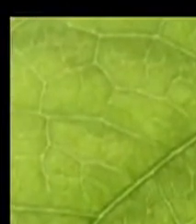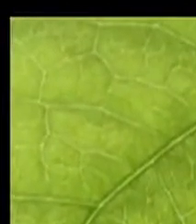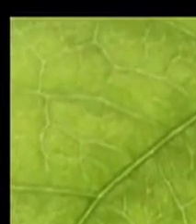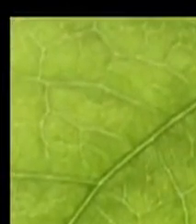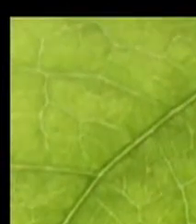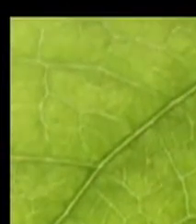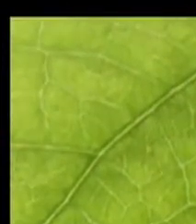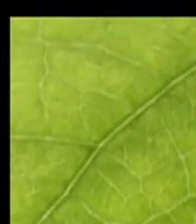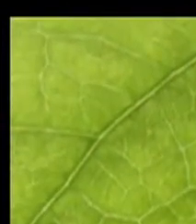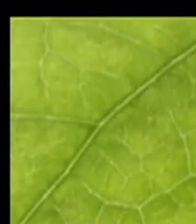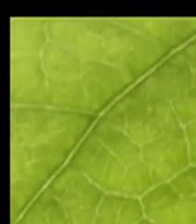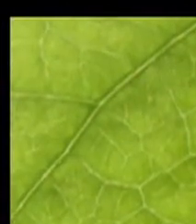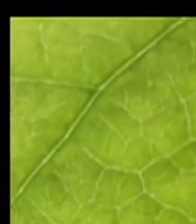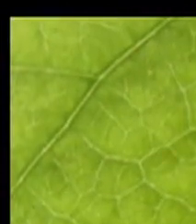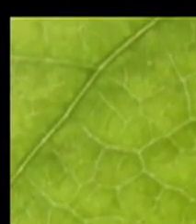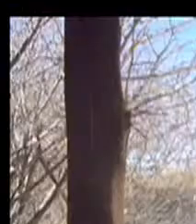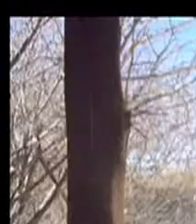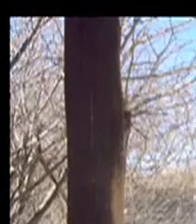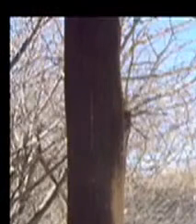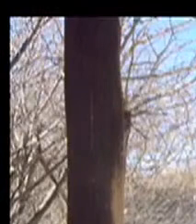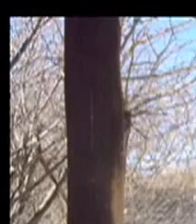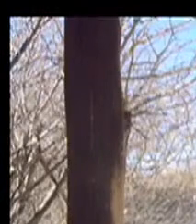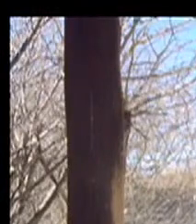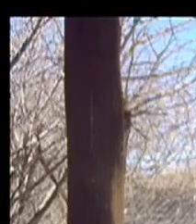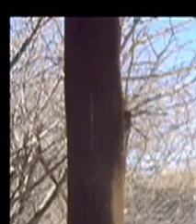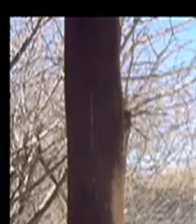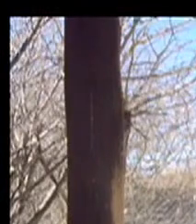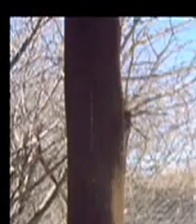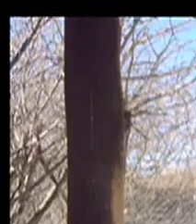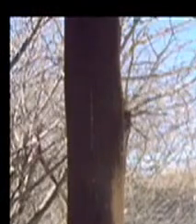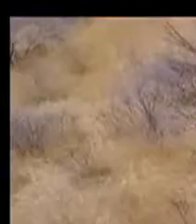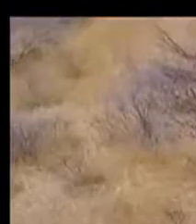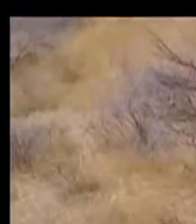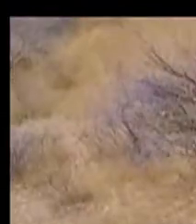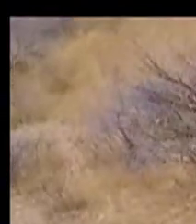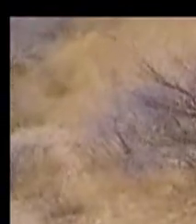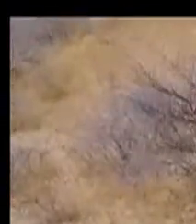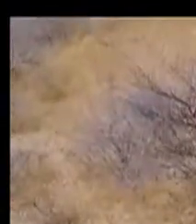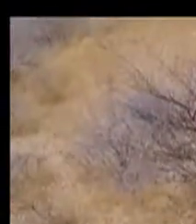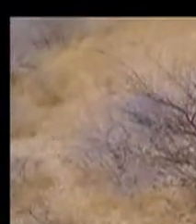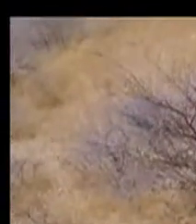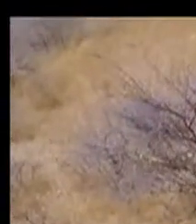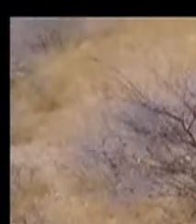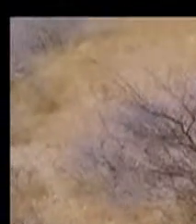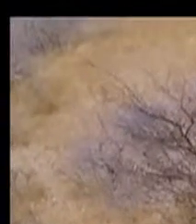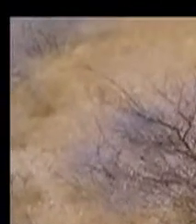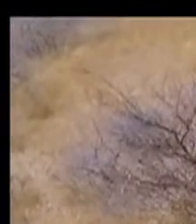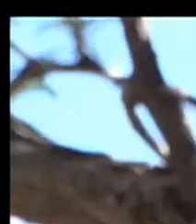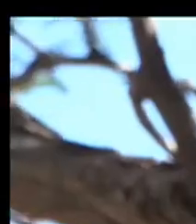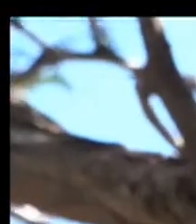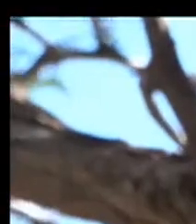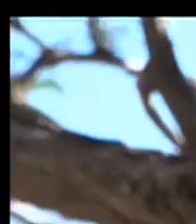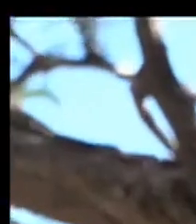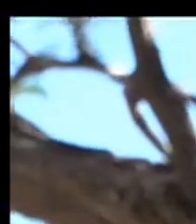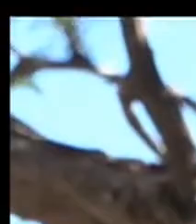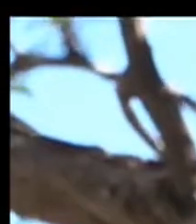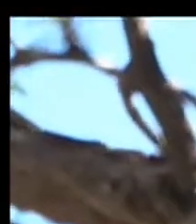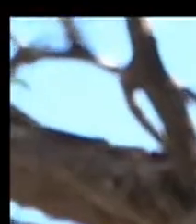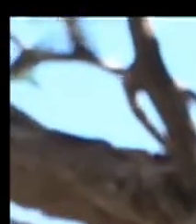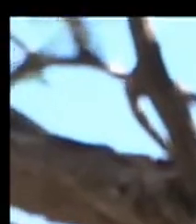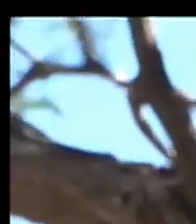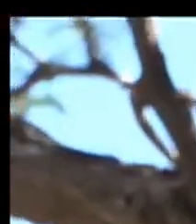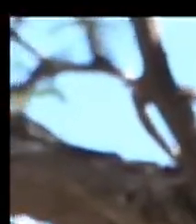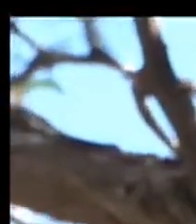sunlight for the energy it gives them to grow. As for people and other animals, we need sunlight for light, warmth